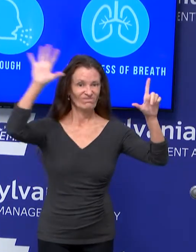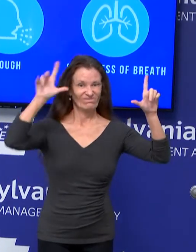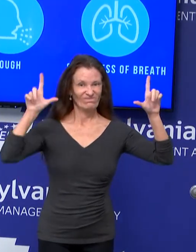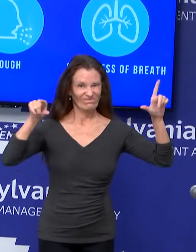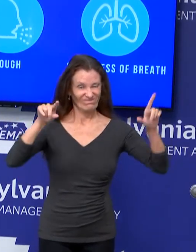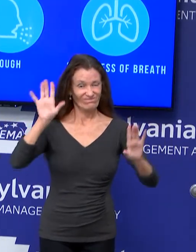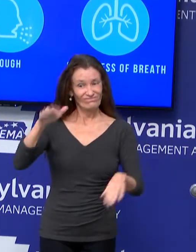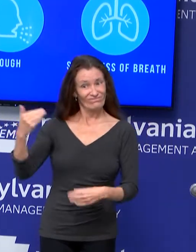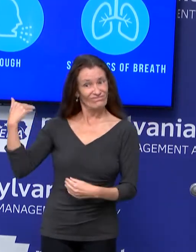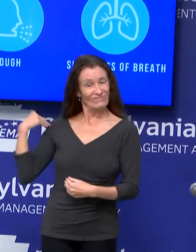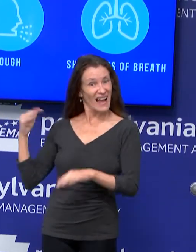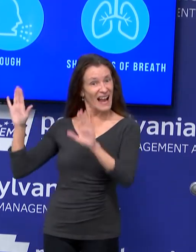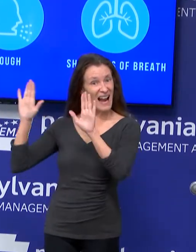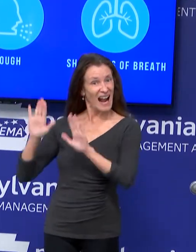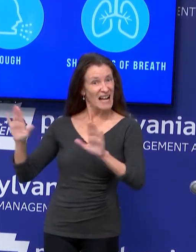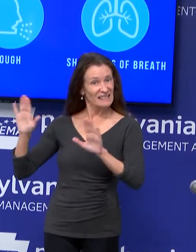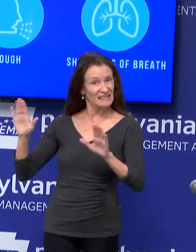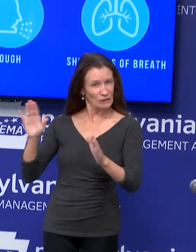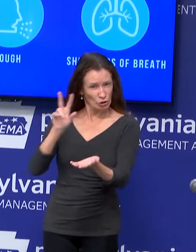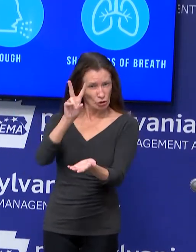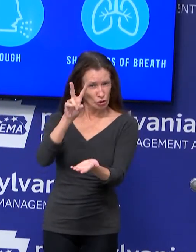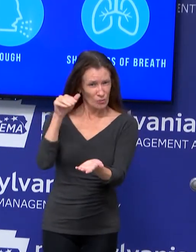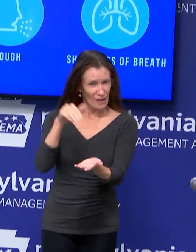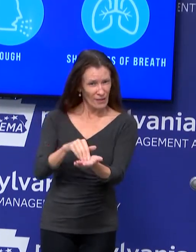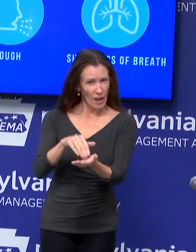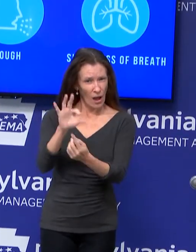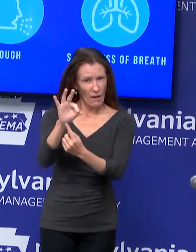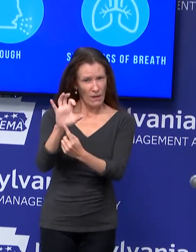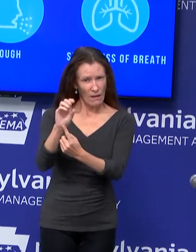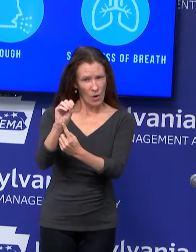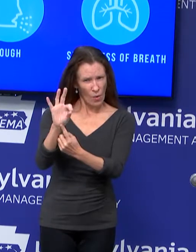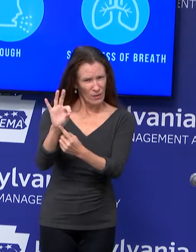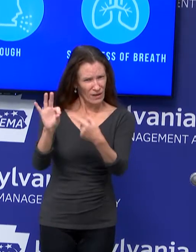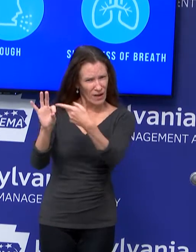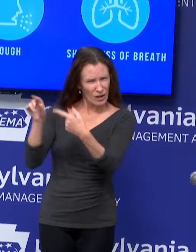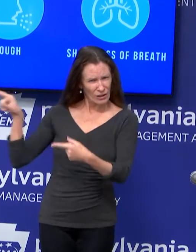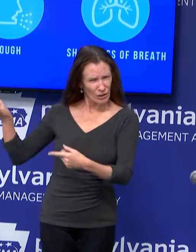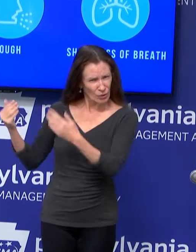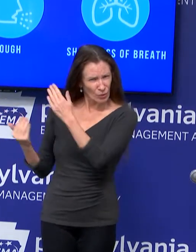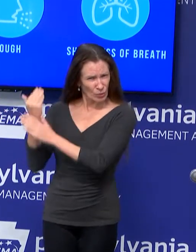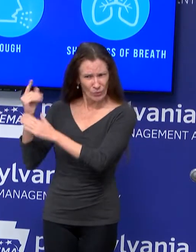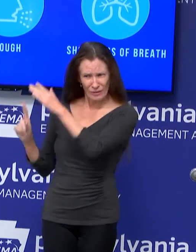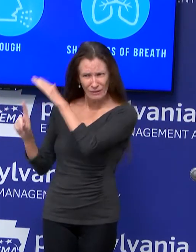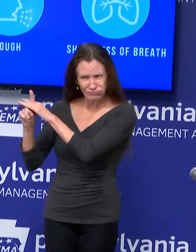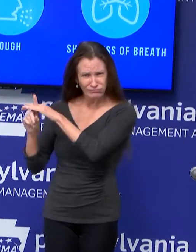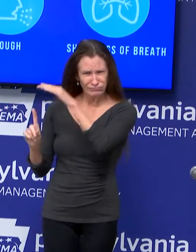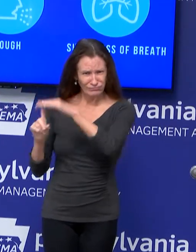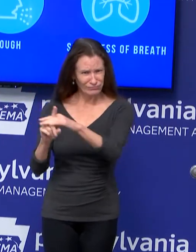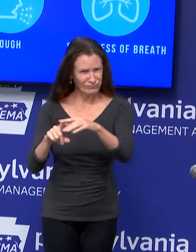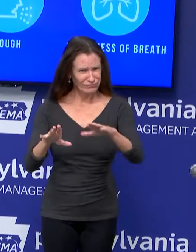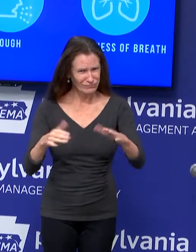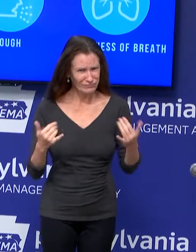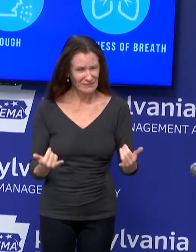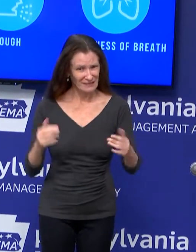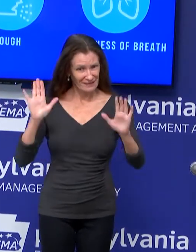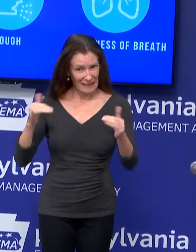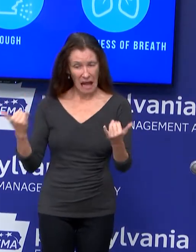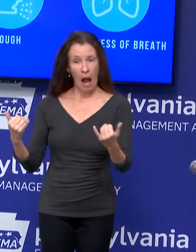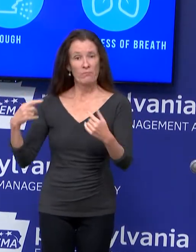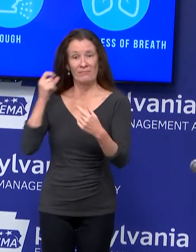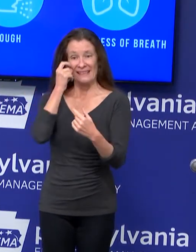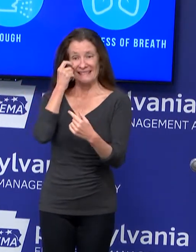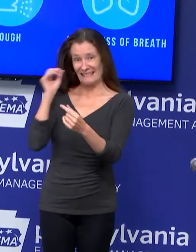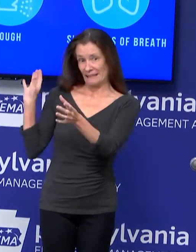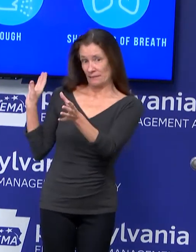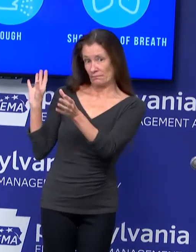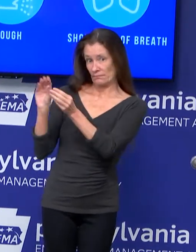,909 new cases. That brings the total number of COVID-19 cases in